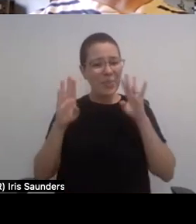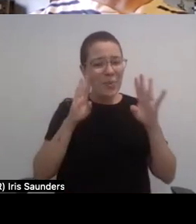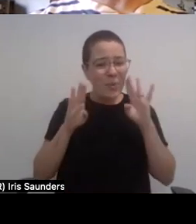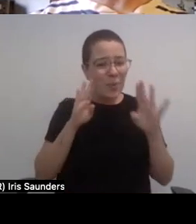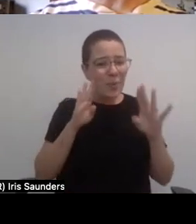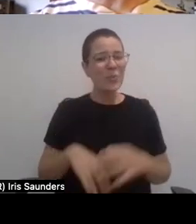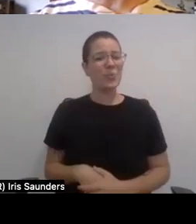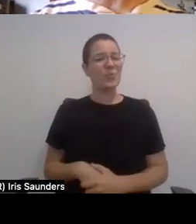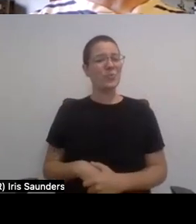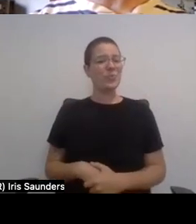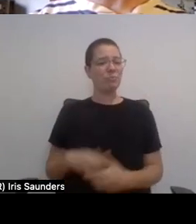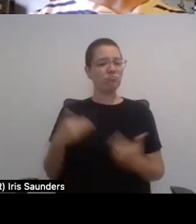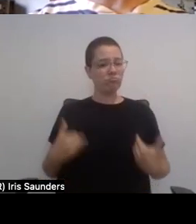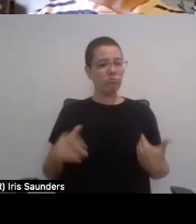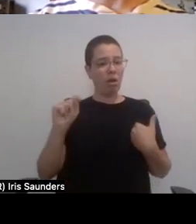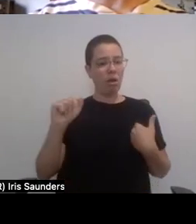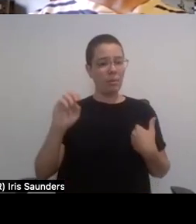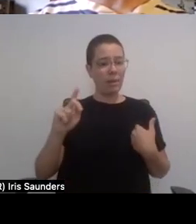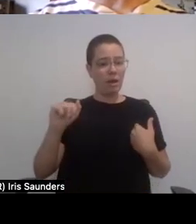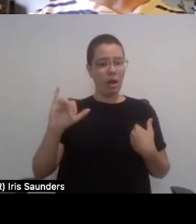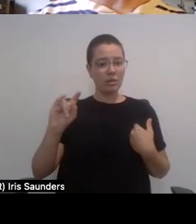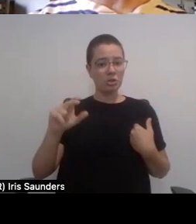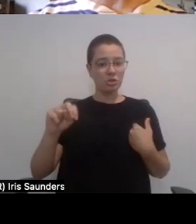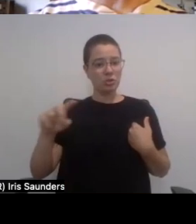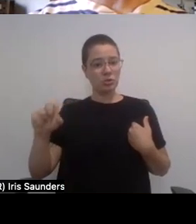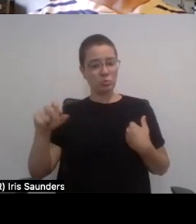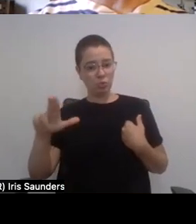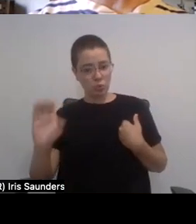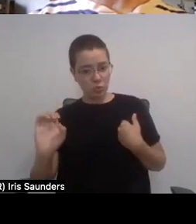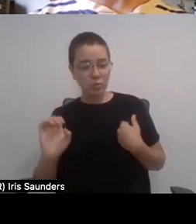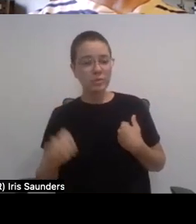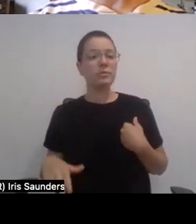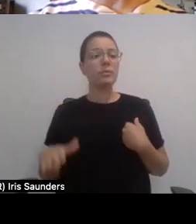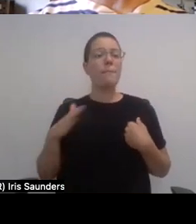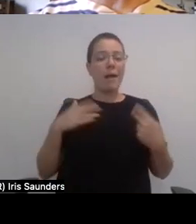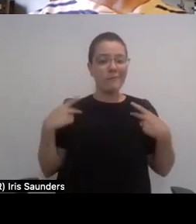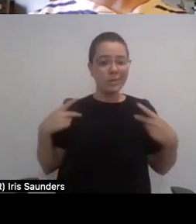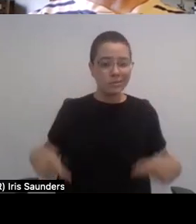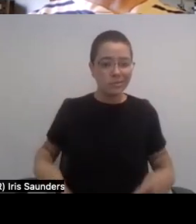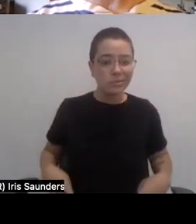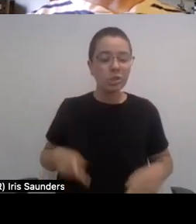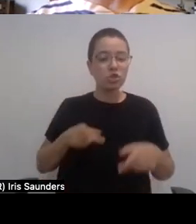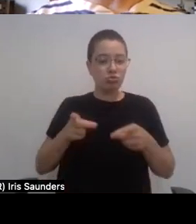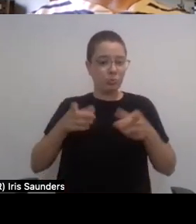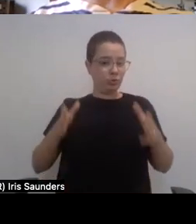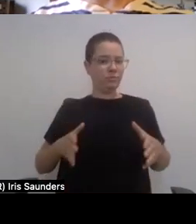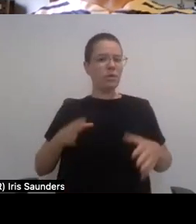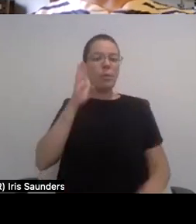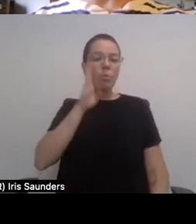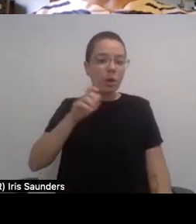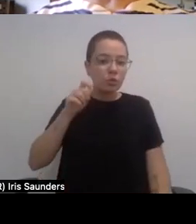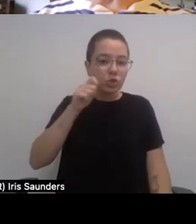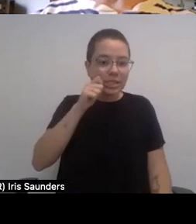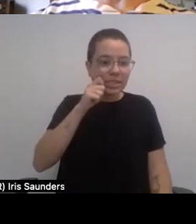Tamika, I'm a brown-skinned African